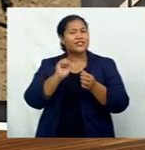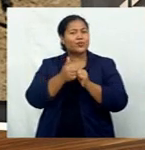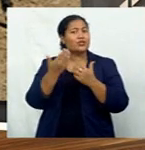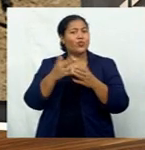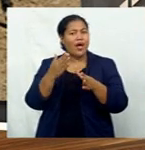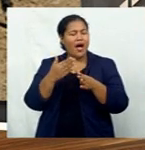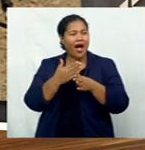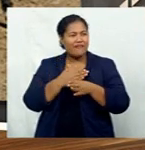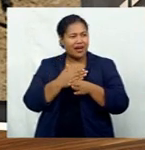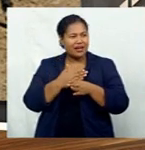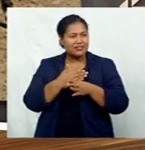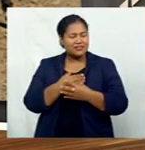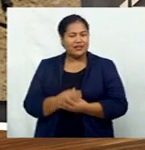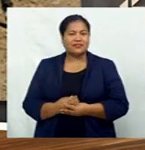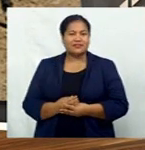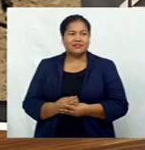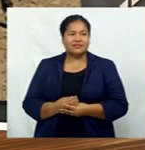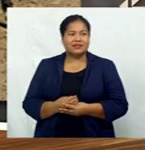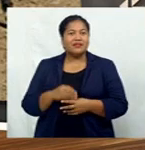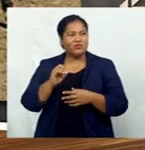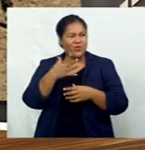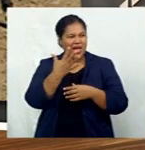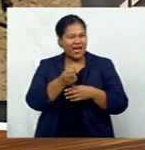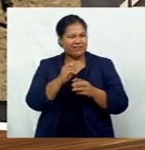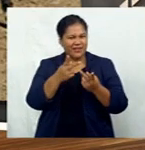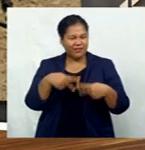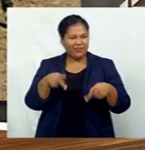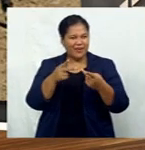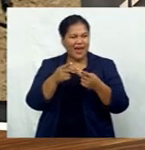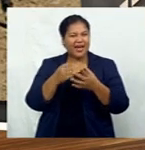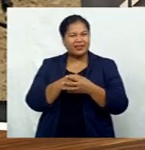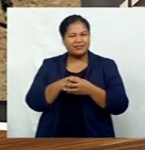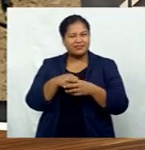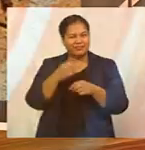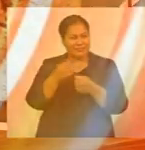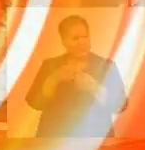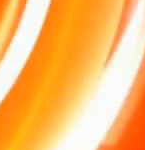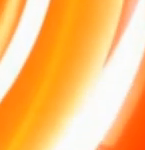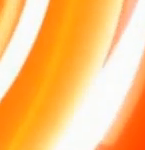the sport sees horse mounted players attempt to place a goat carcass in a goal.